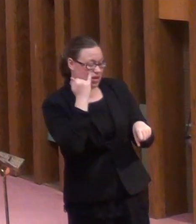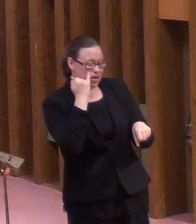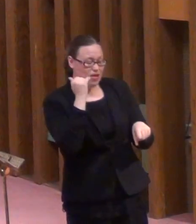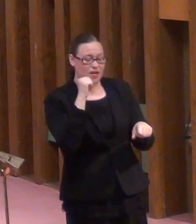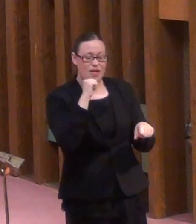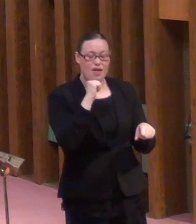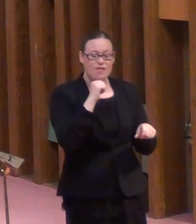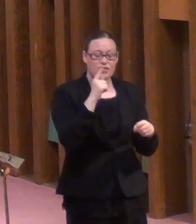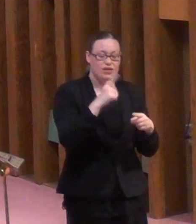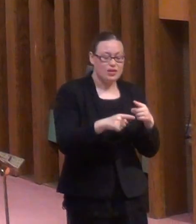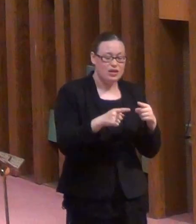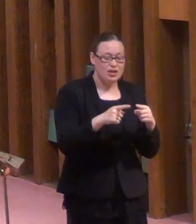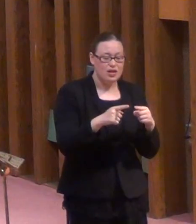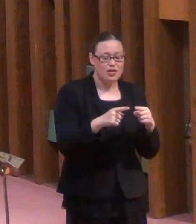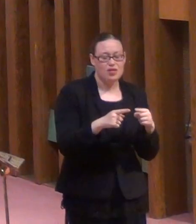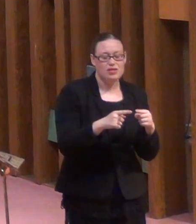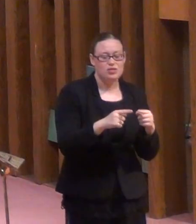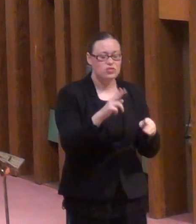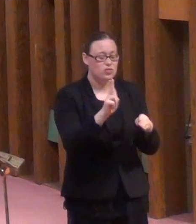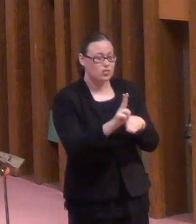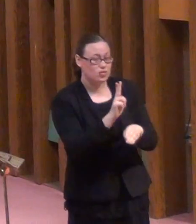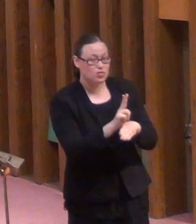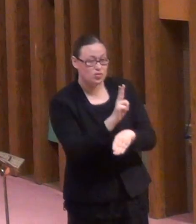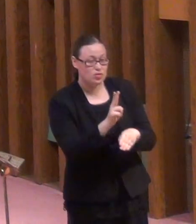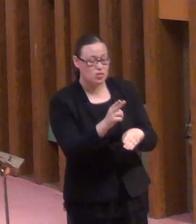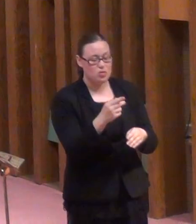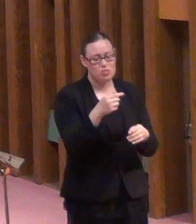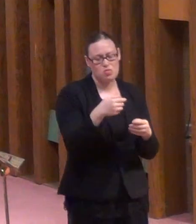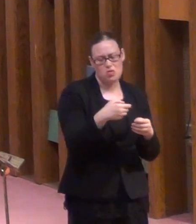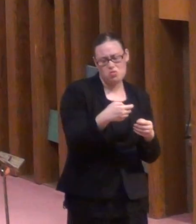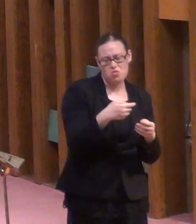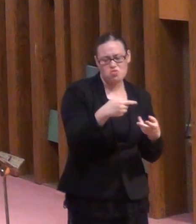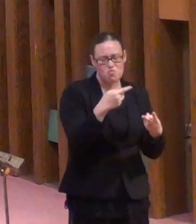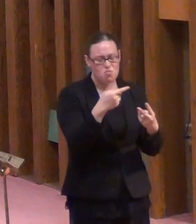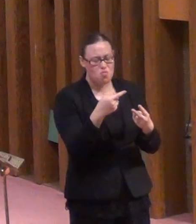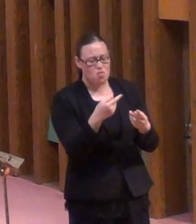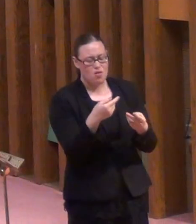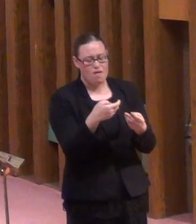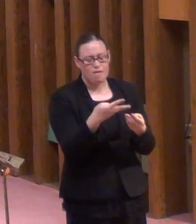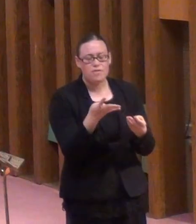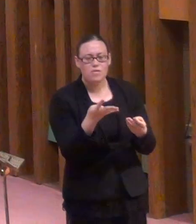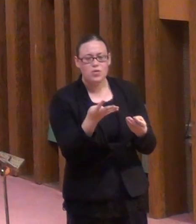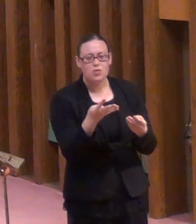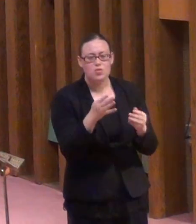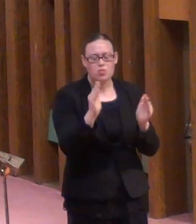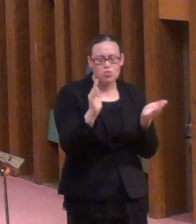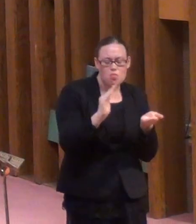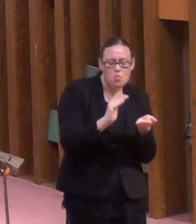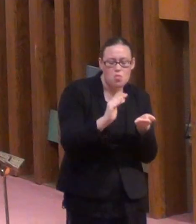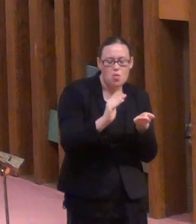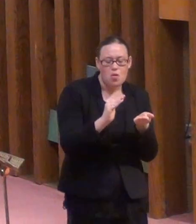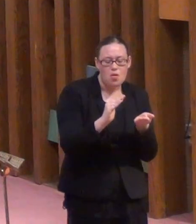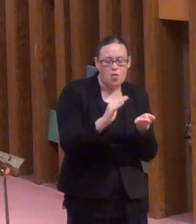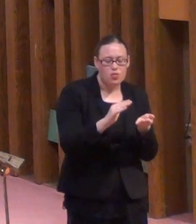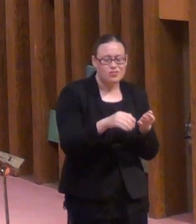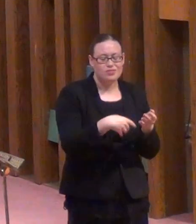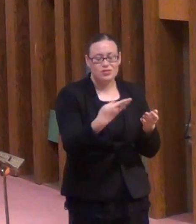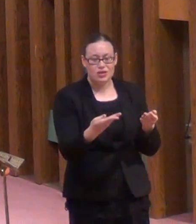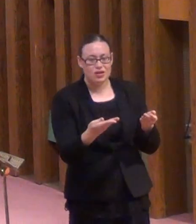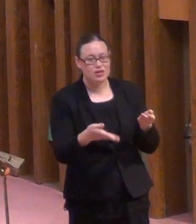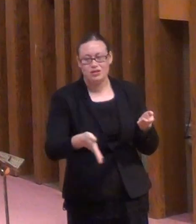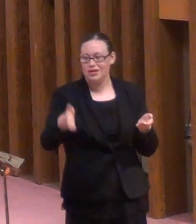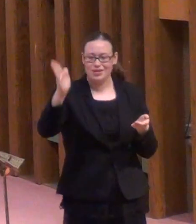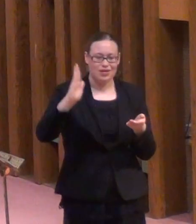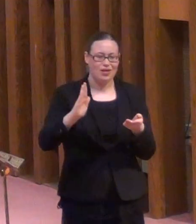responsible for these little things, that He's not going to entrust us with bigger things. These